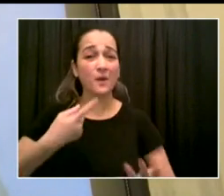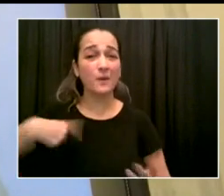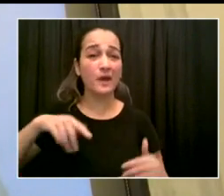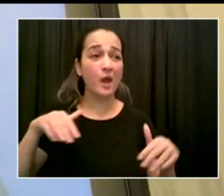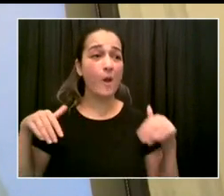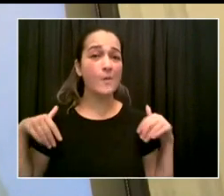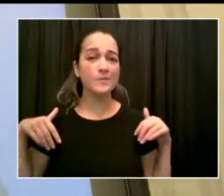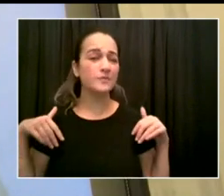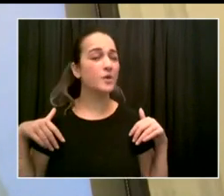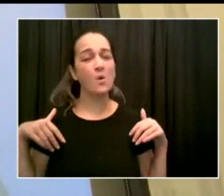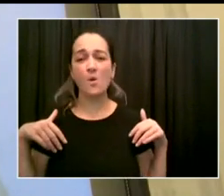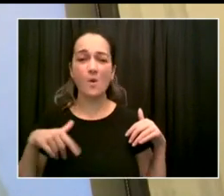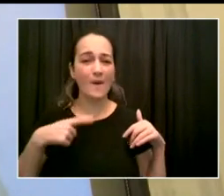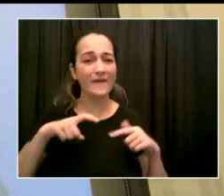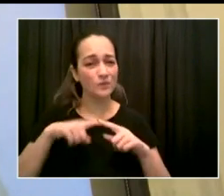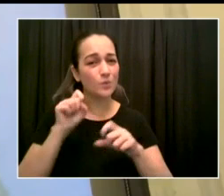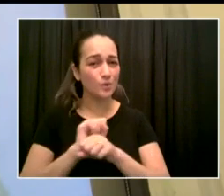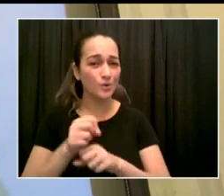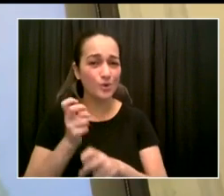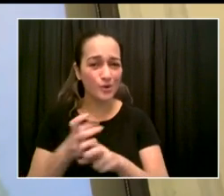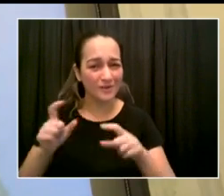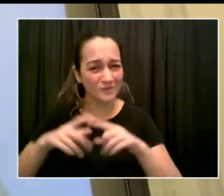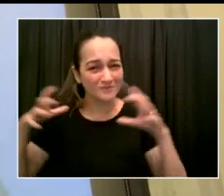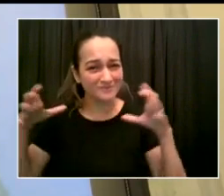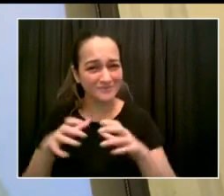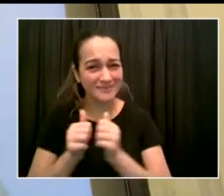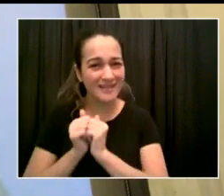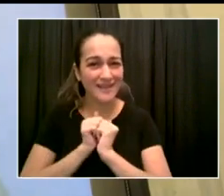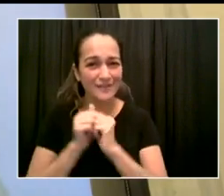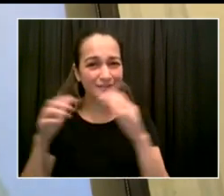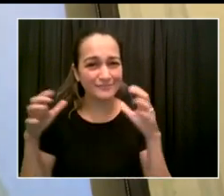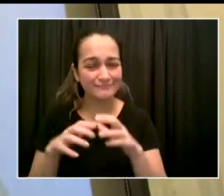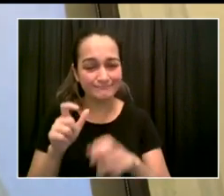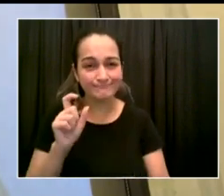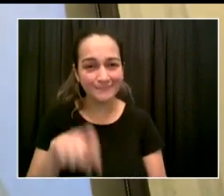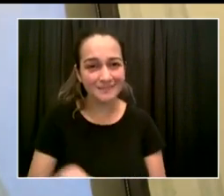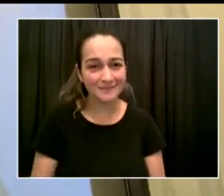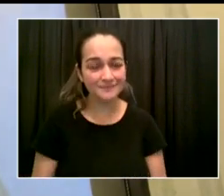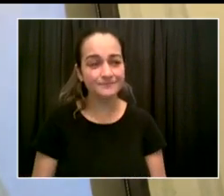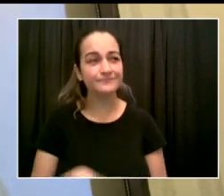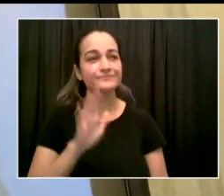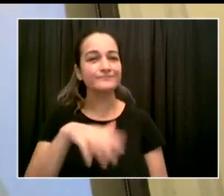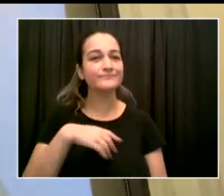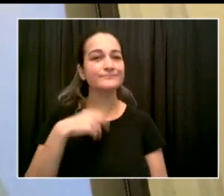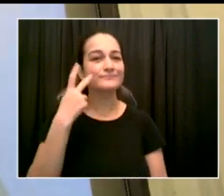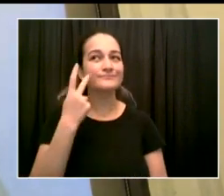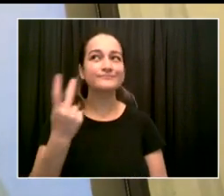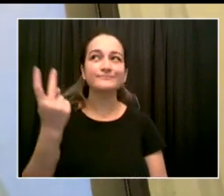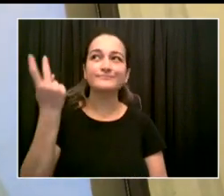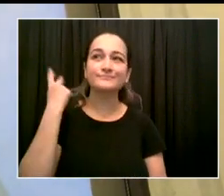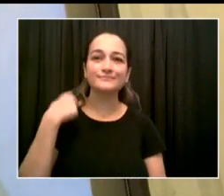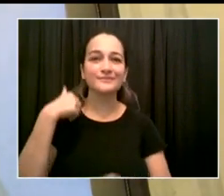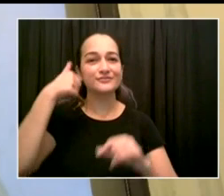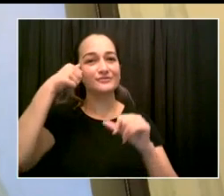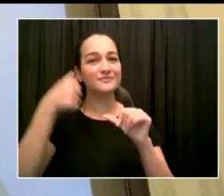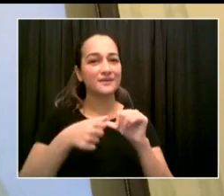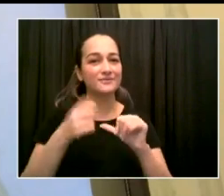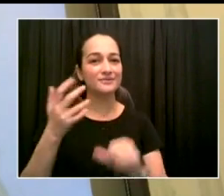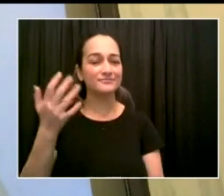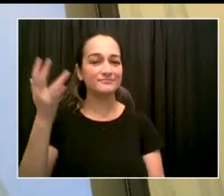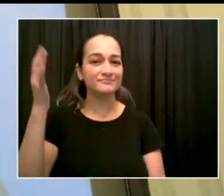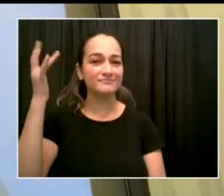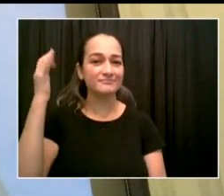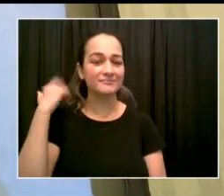ago walking on the beach and my son was following behind me and he said, Dad, I'm walking in your footsteps. And I think